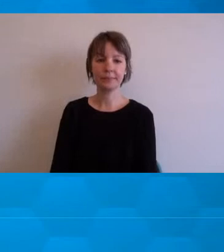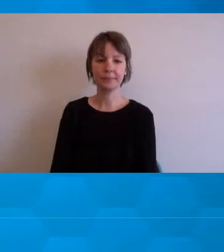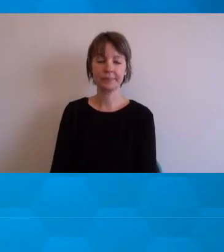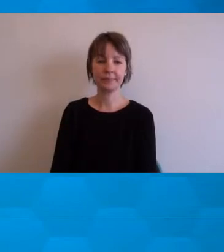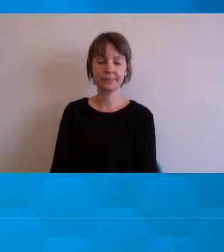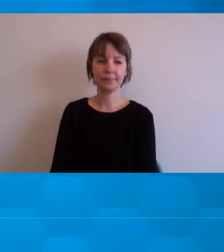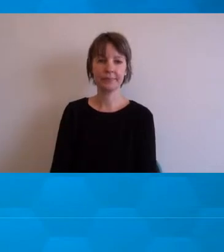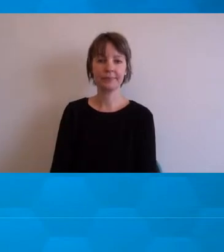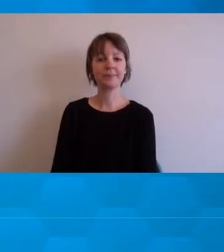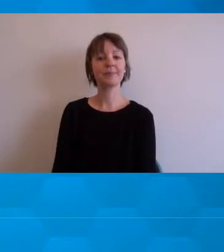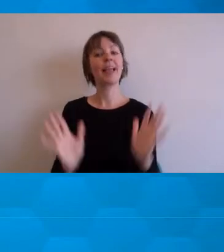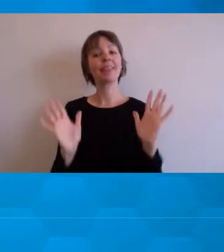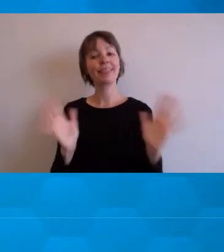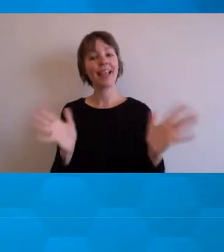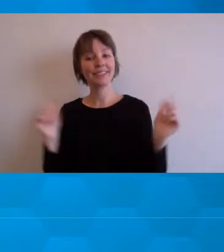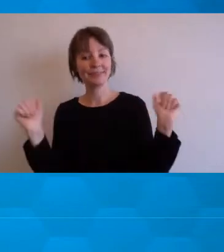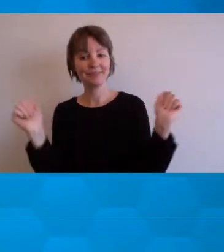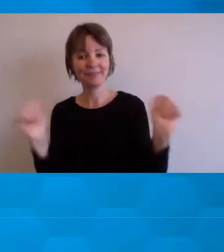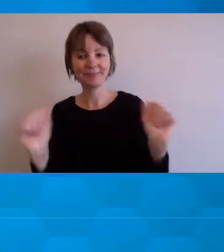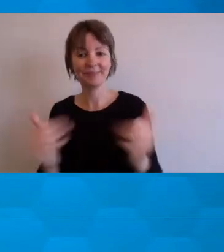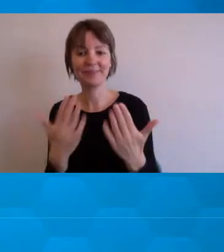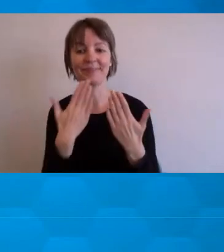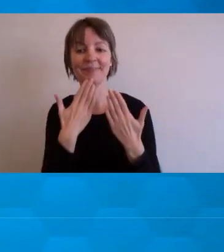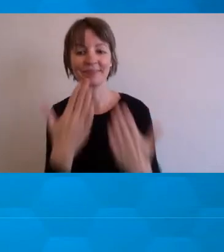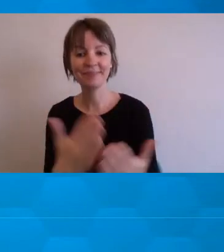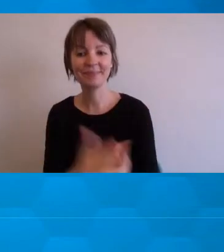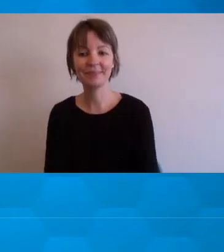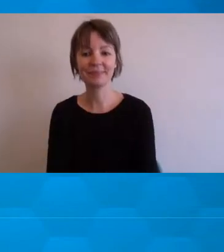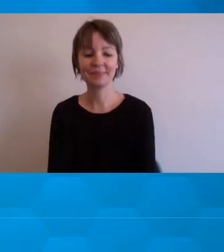And that's all I have time for. Thank you very much.